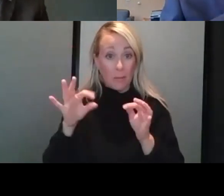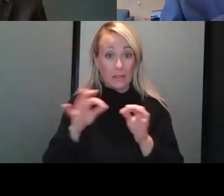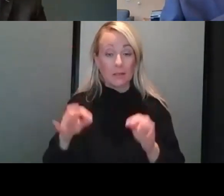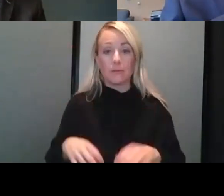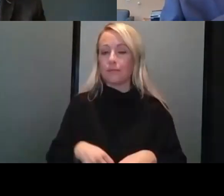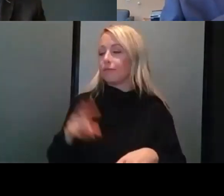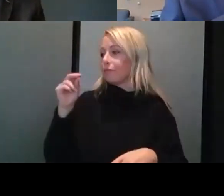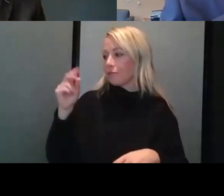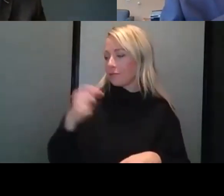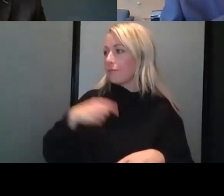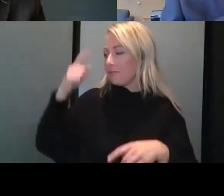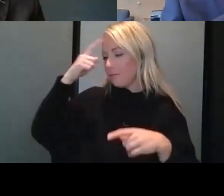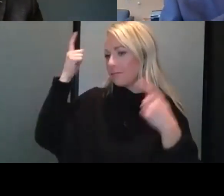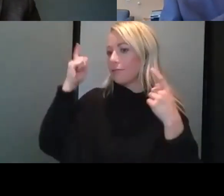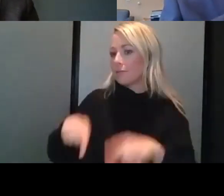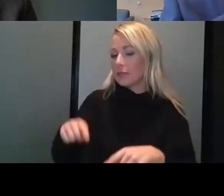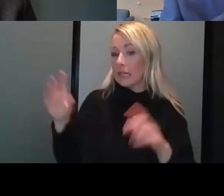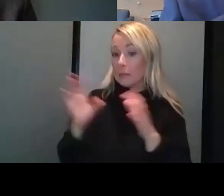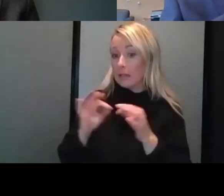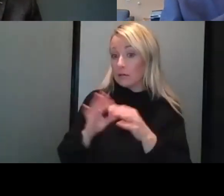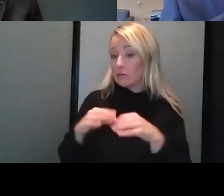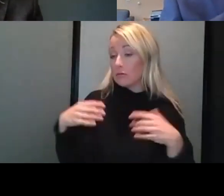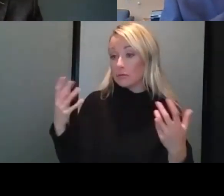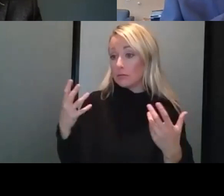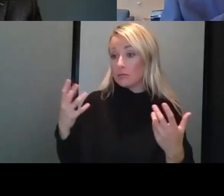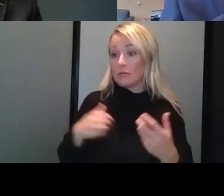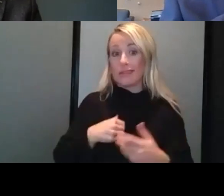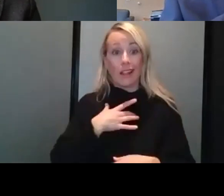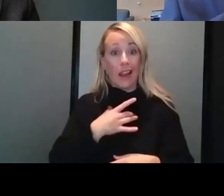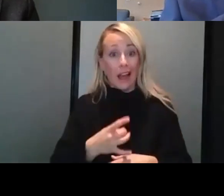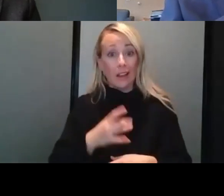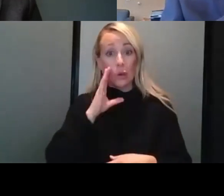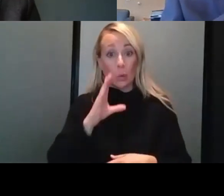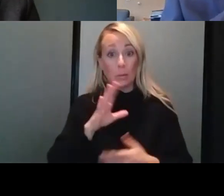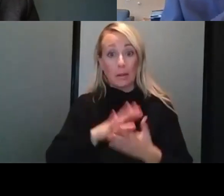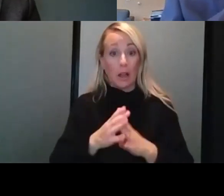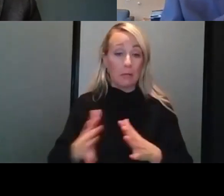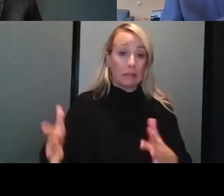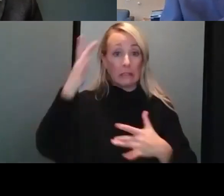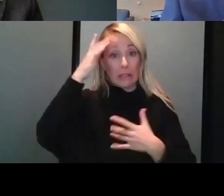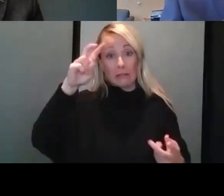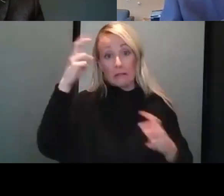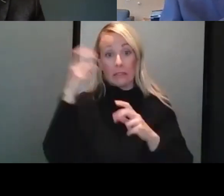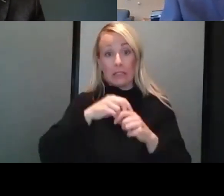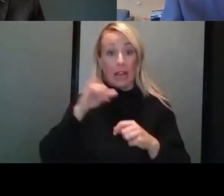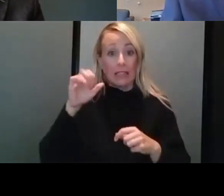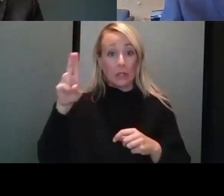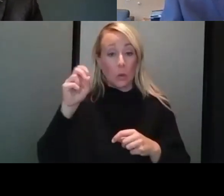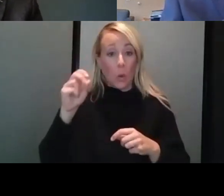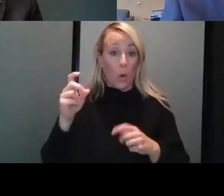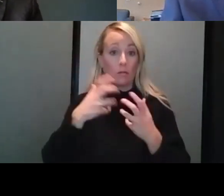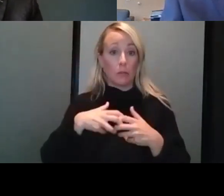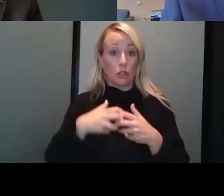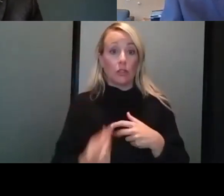No, I would agree with that. I mean, I think the message really is that the likelihood that you're going to get very sick and end up in an ICU or ventilated is